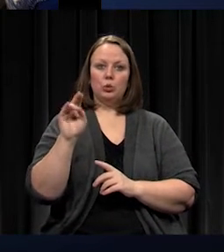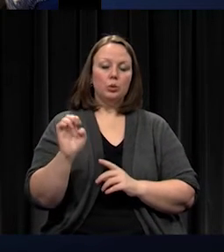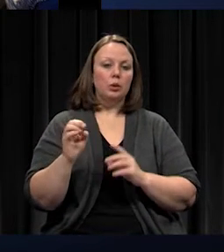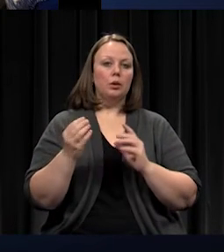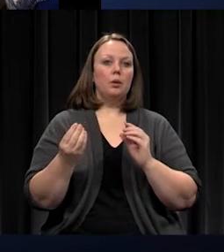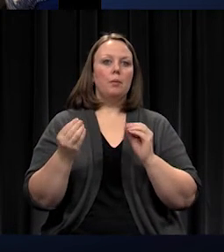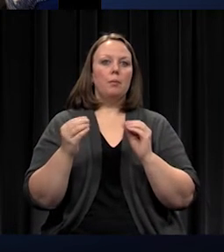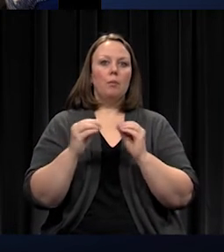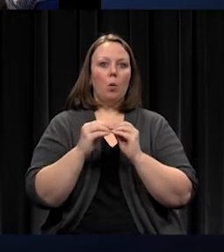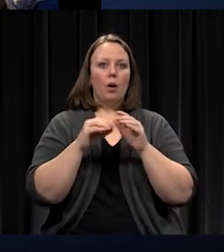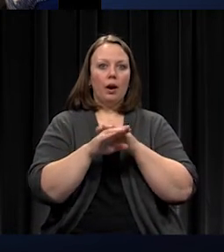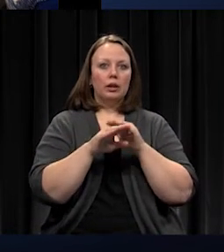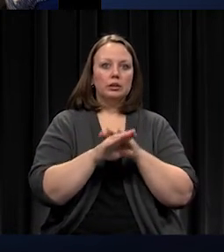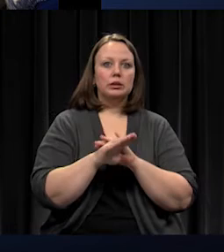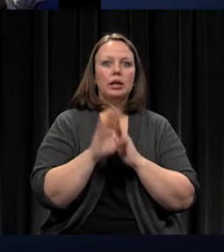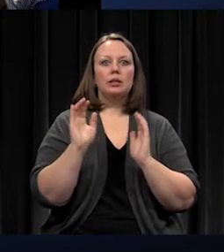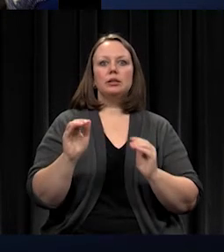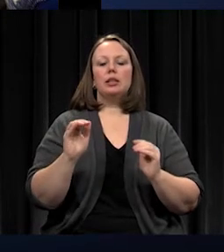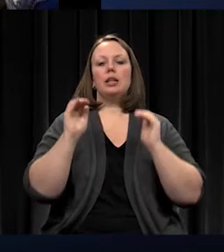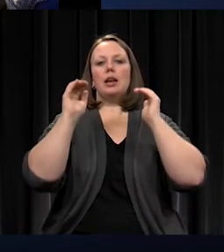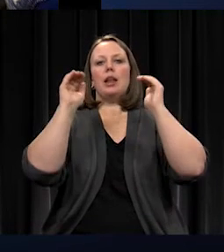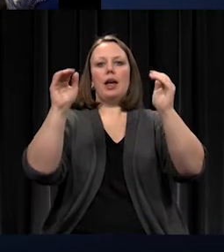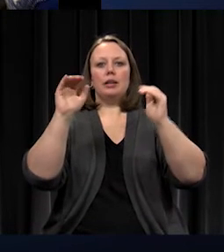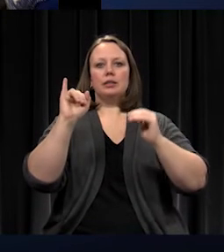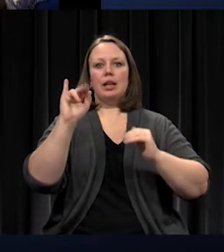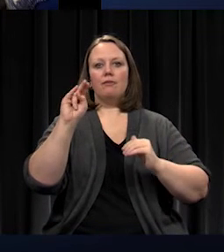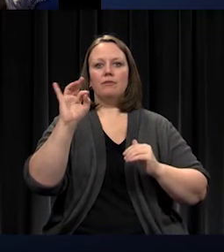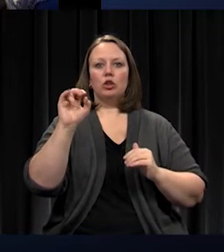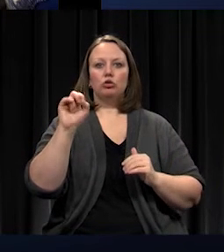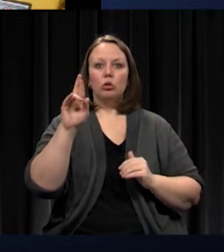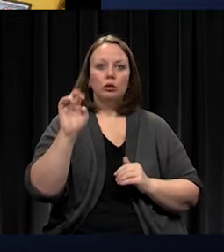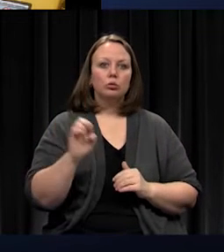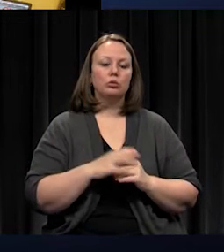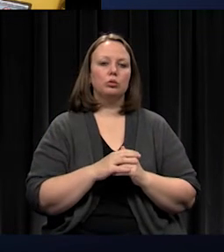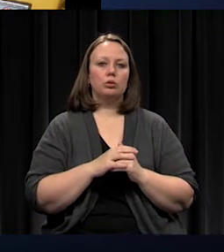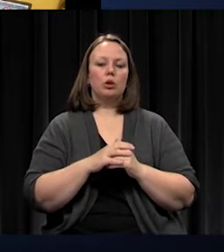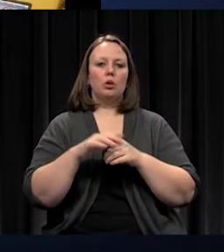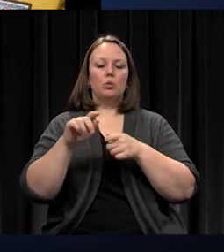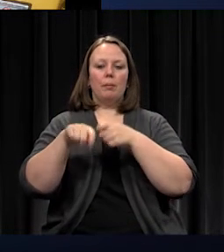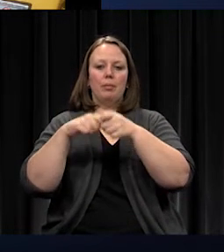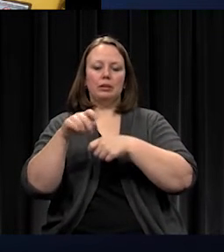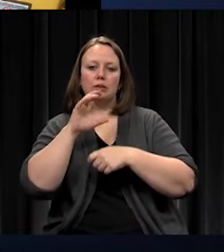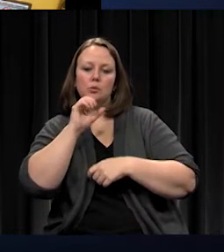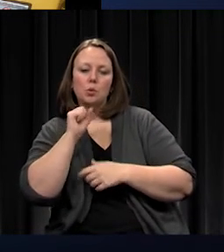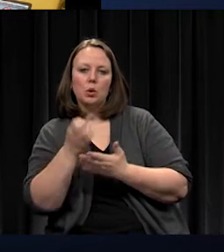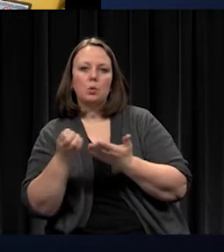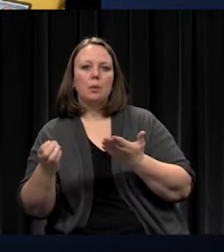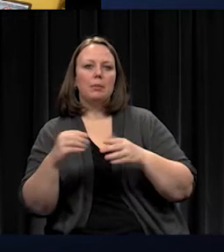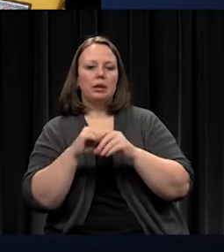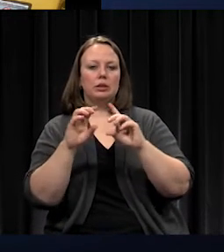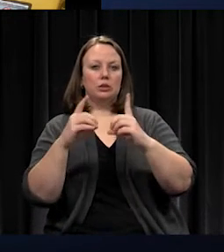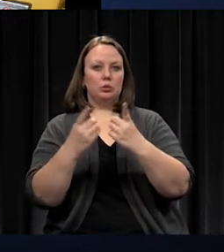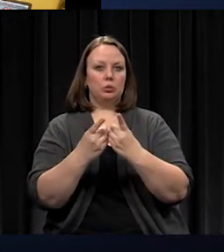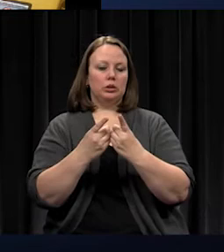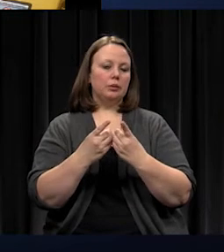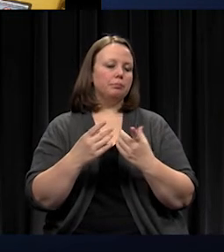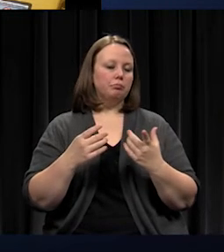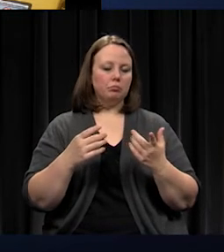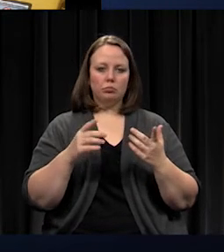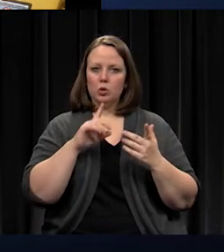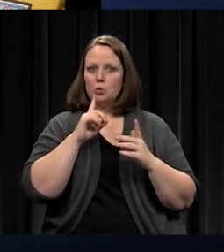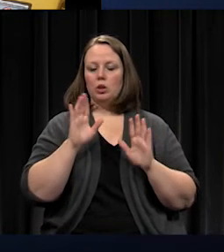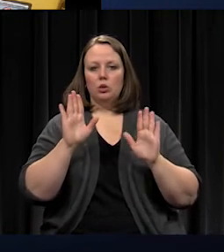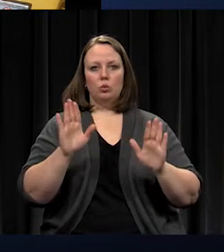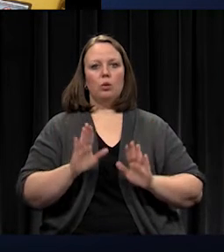infrastructure, upgrading our digital classrooms and replacing the aged equipment that we had in the district. And we did tremendous on